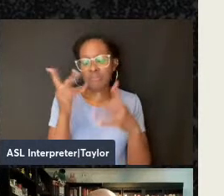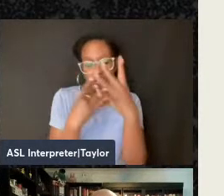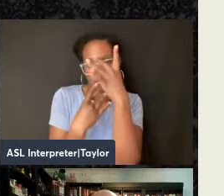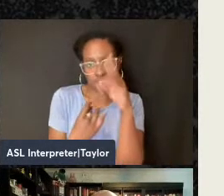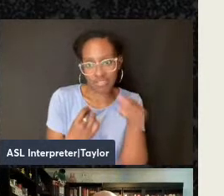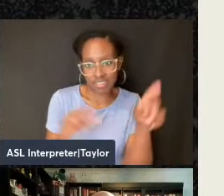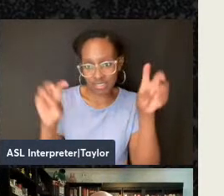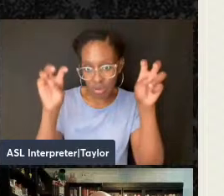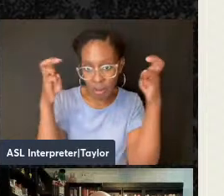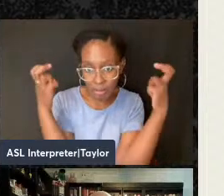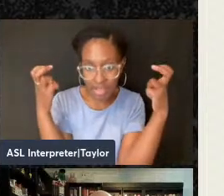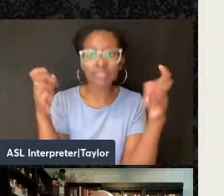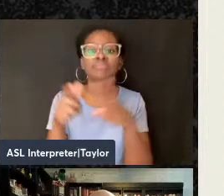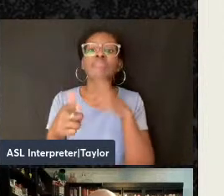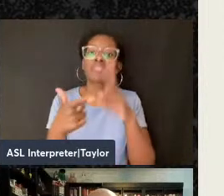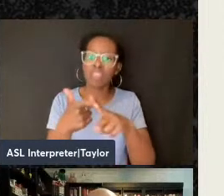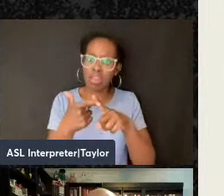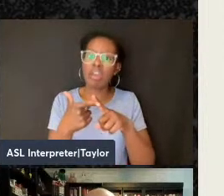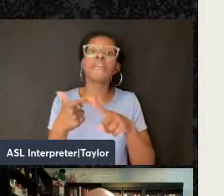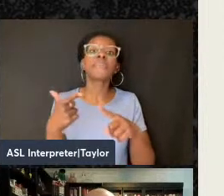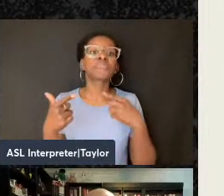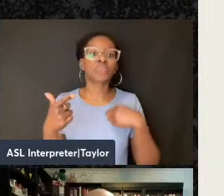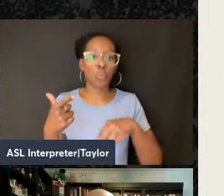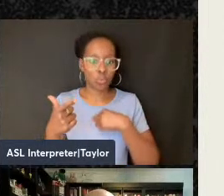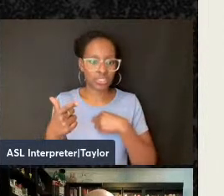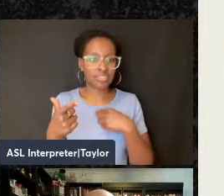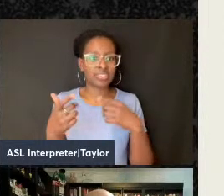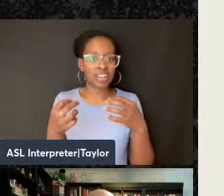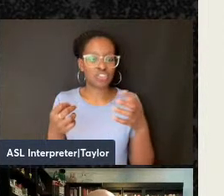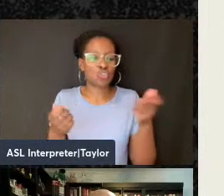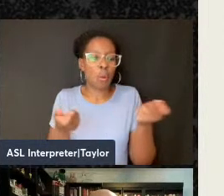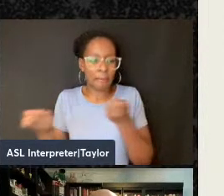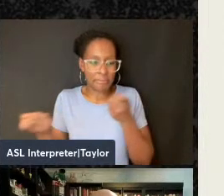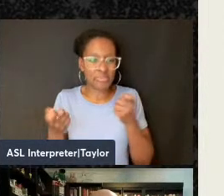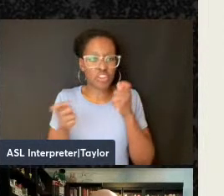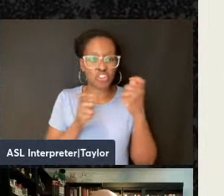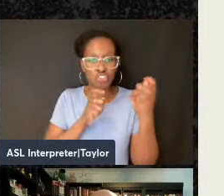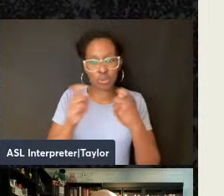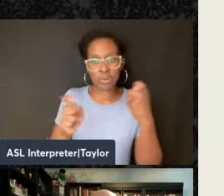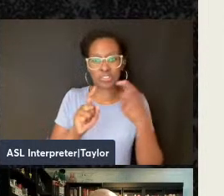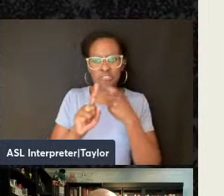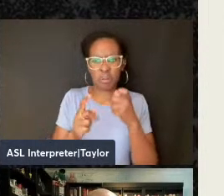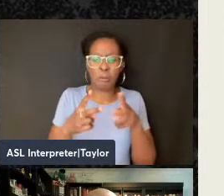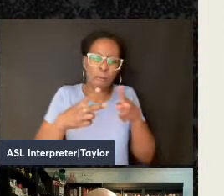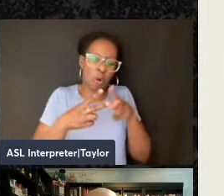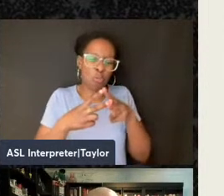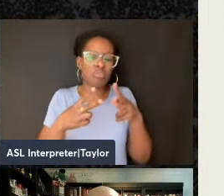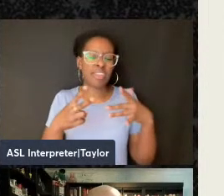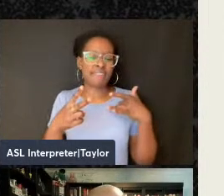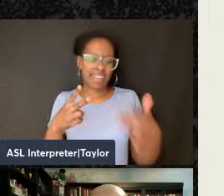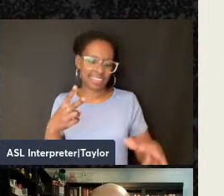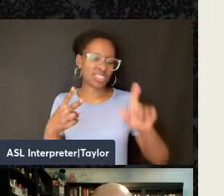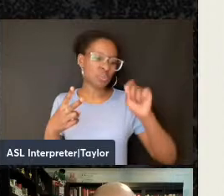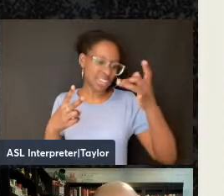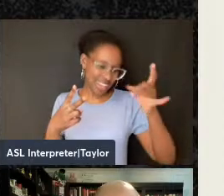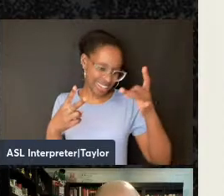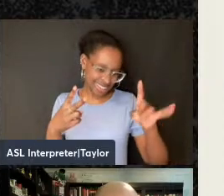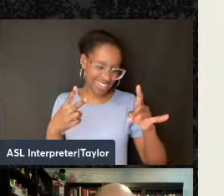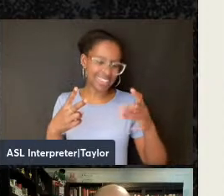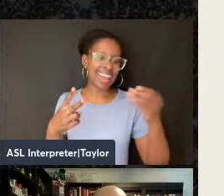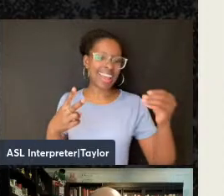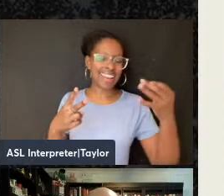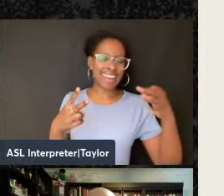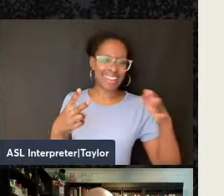us to pull together some of the contributors from both of those events groups into this anthology.